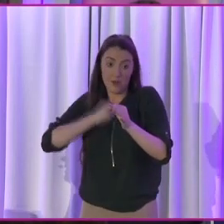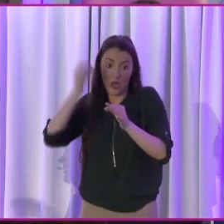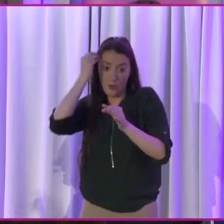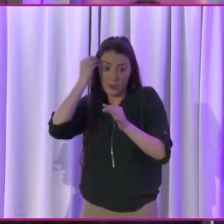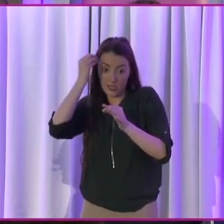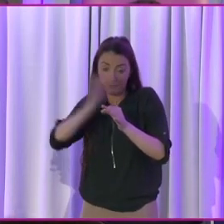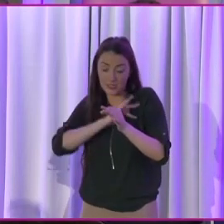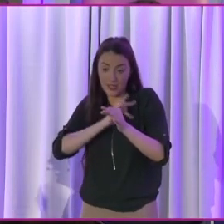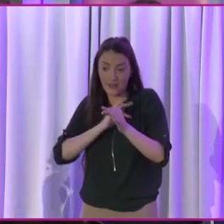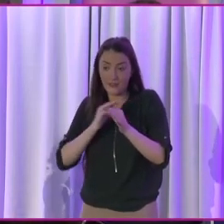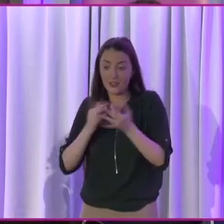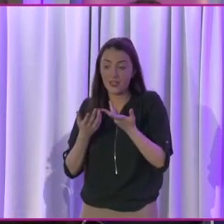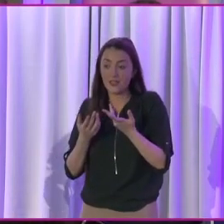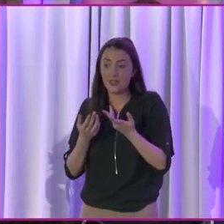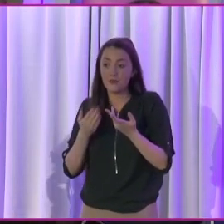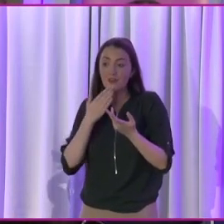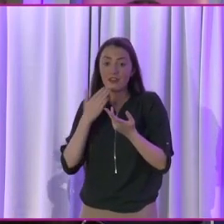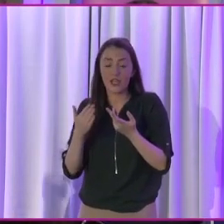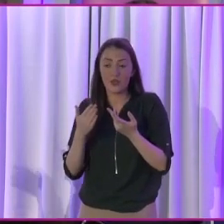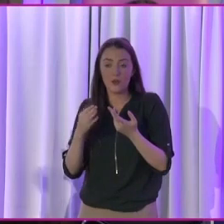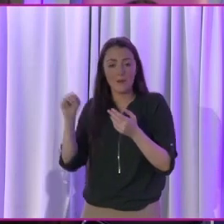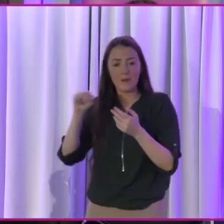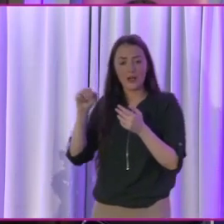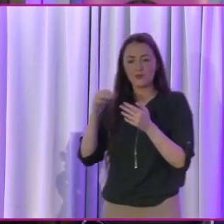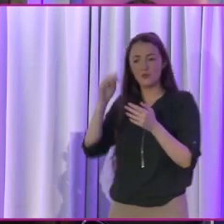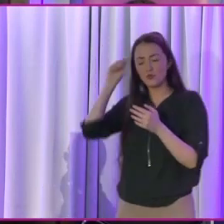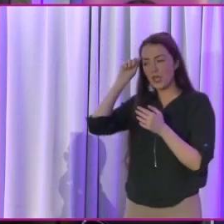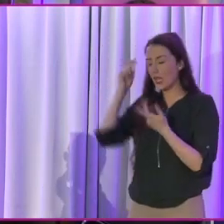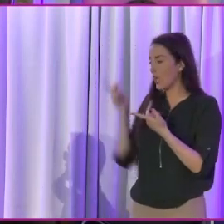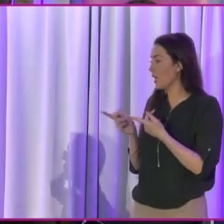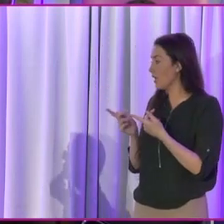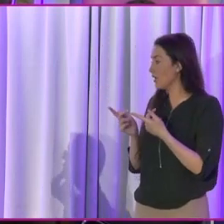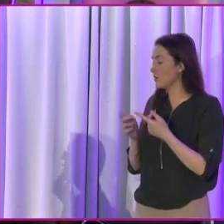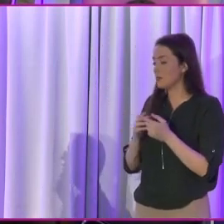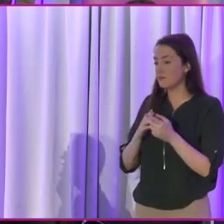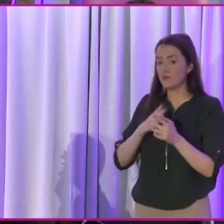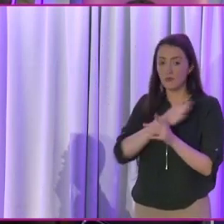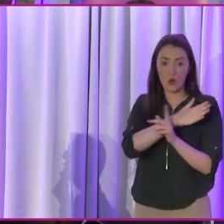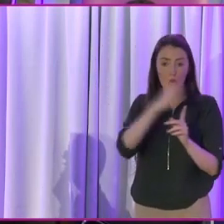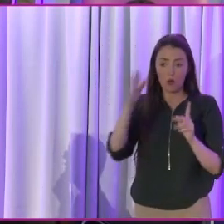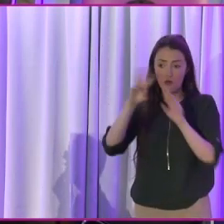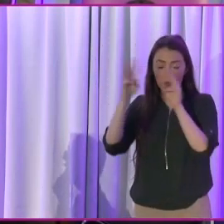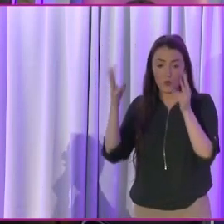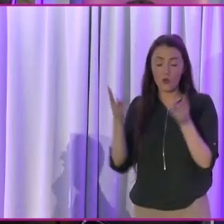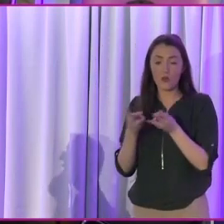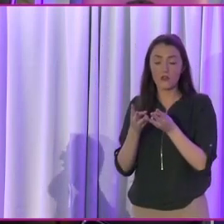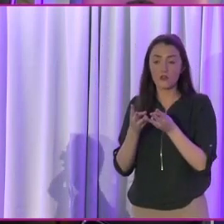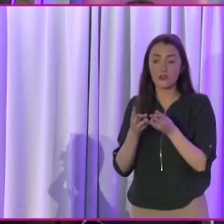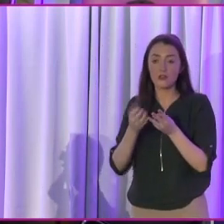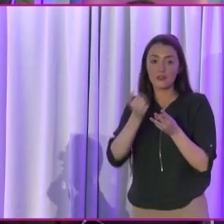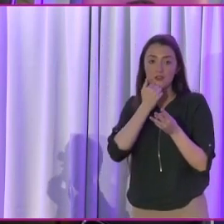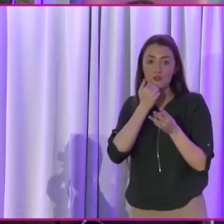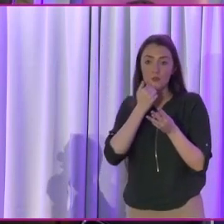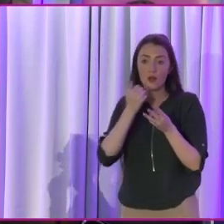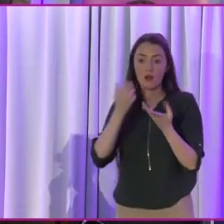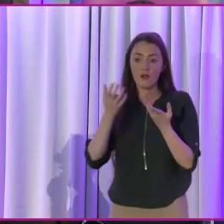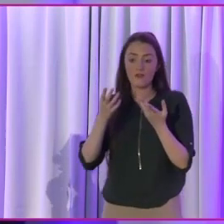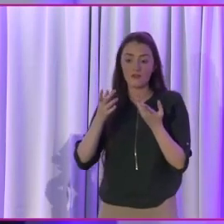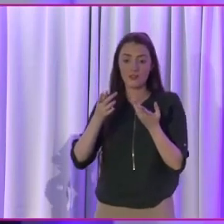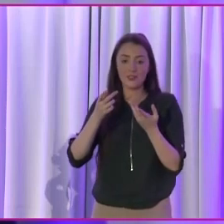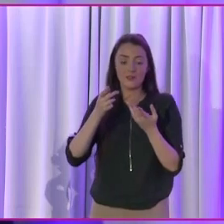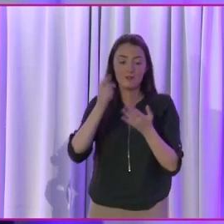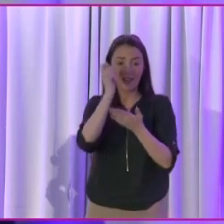devil's advocate. I thank you, Ivana. Martin, what do you reckon? then I'll go to Pauline. Look, it's throughout the world, the number of elected